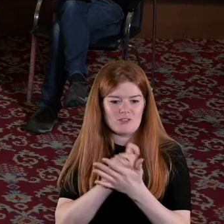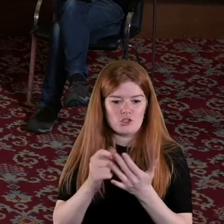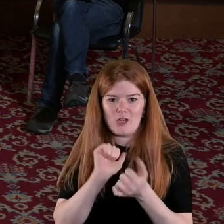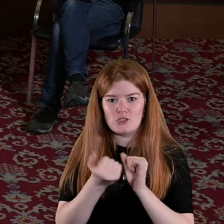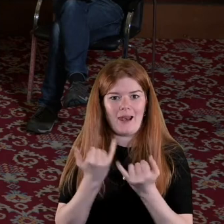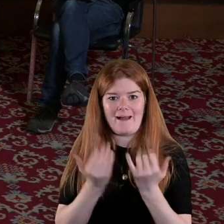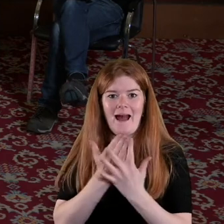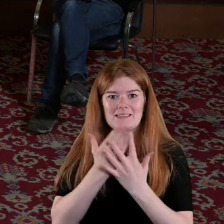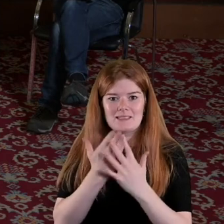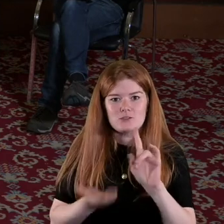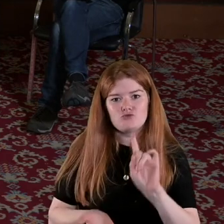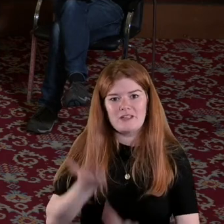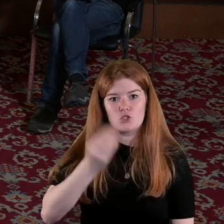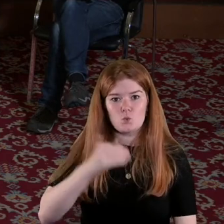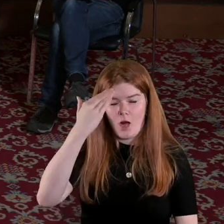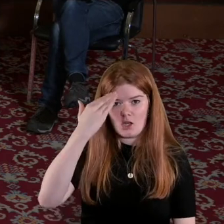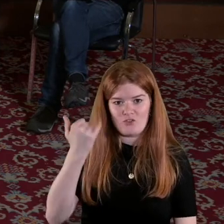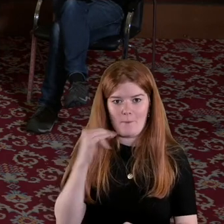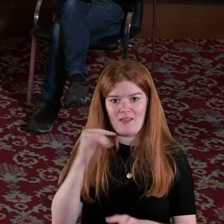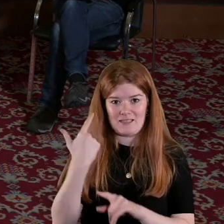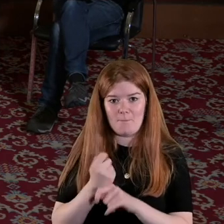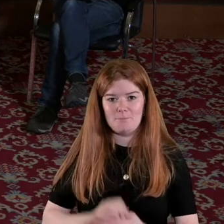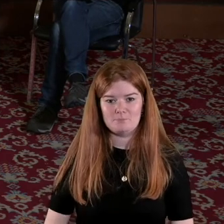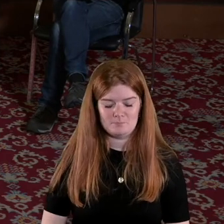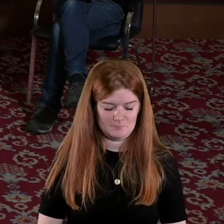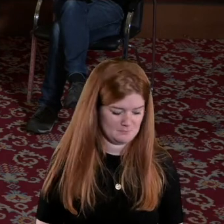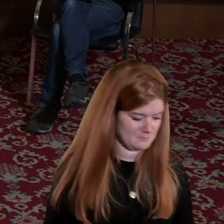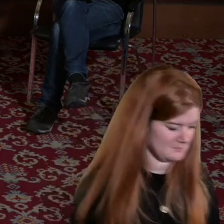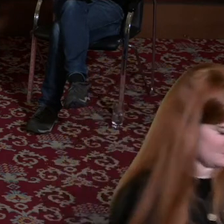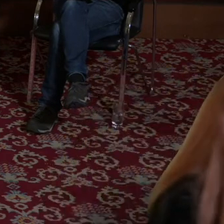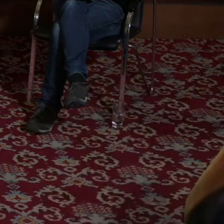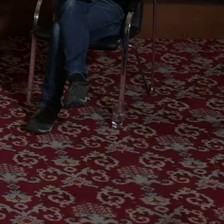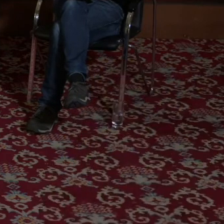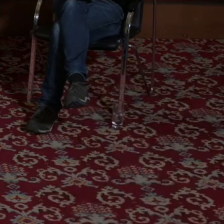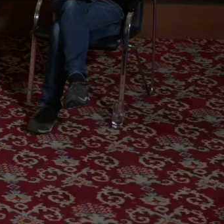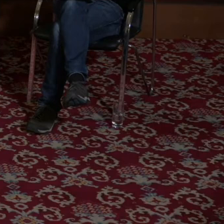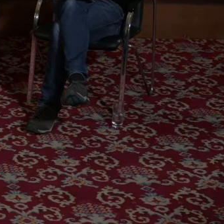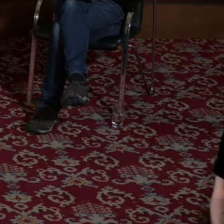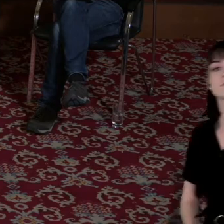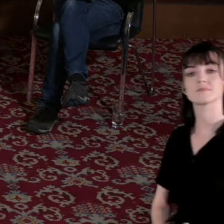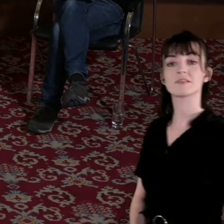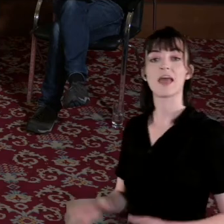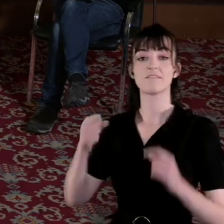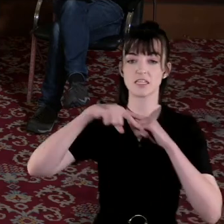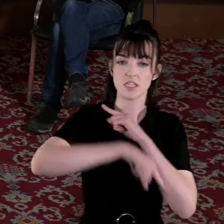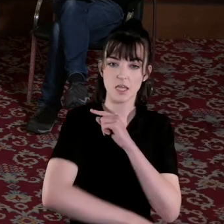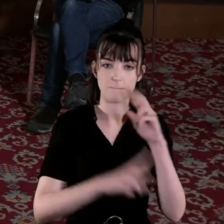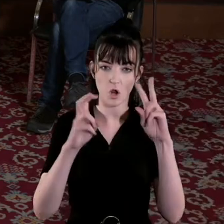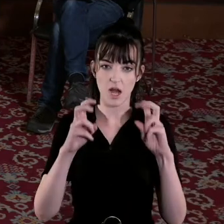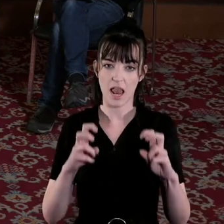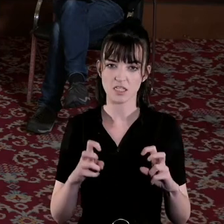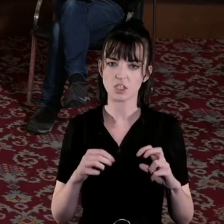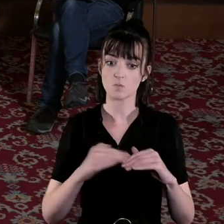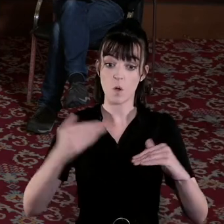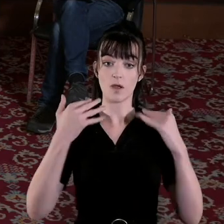access to knowledge of that period there's a deeper analysis as I said area more informed